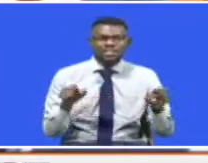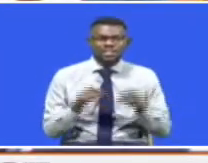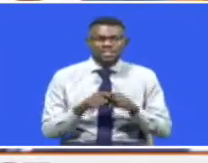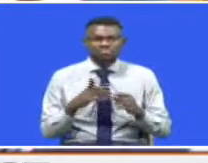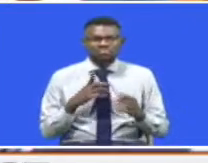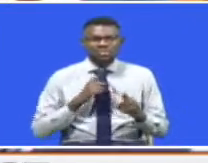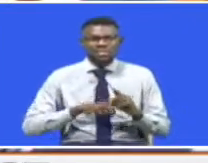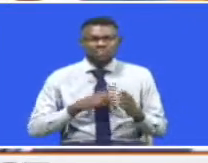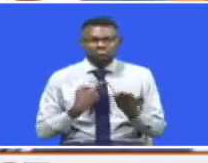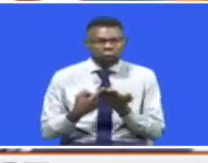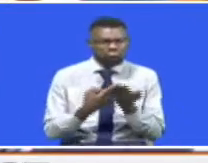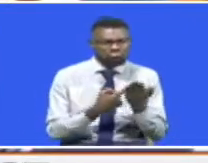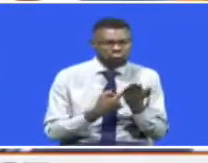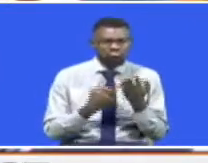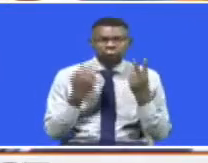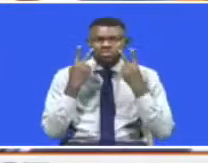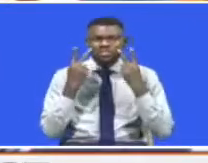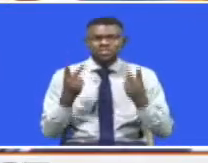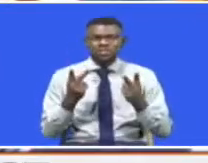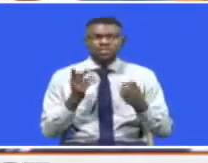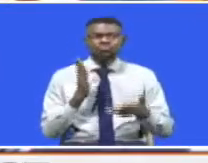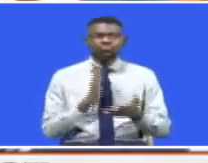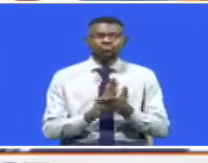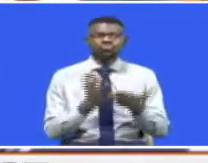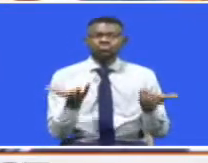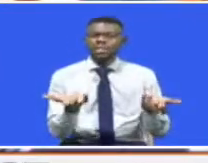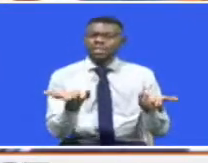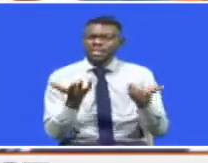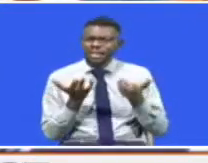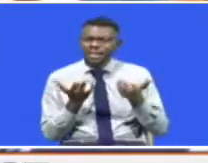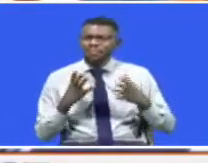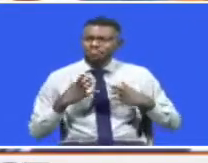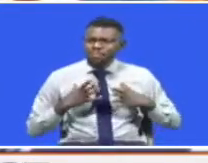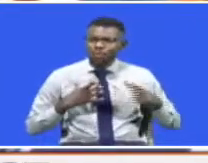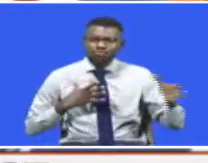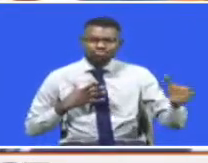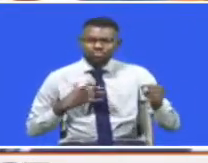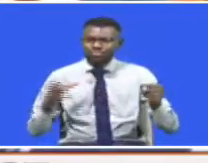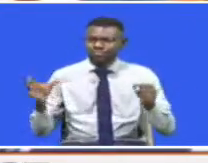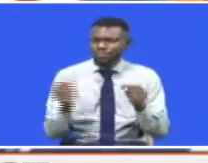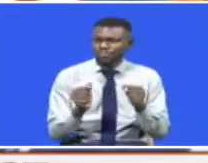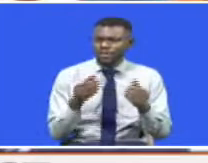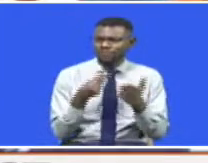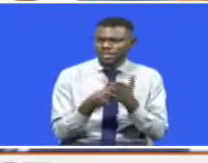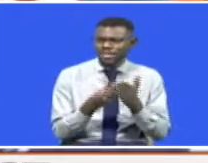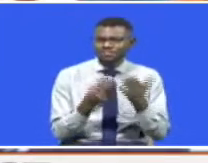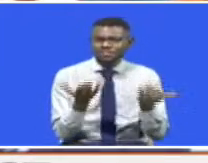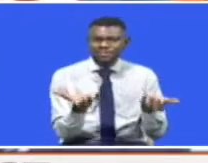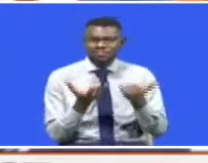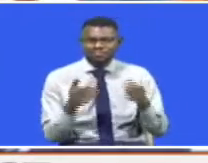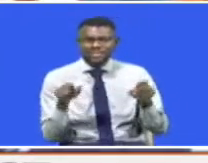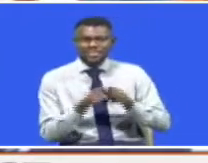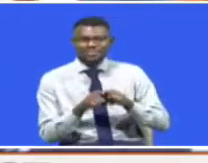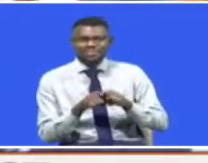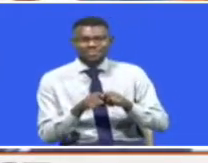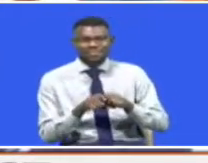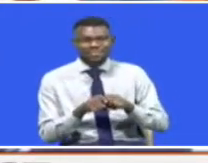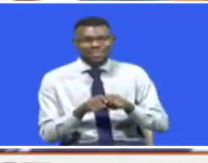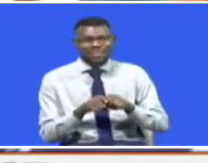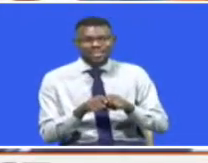our discussion, we realized that this requires a lot of manpower, it requires a lot of finances, and it requires a lot of